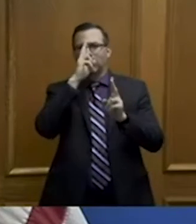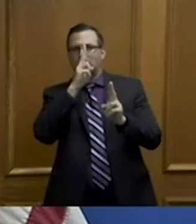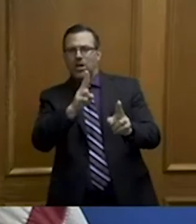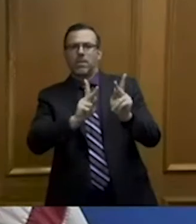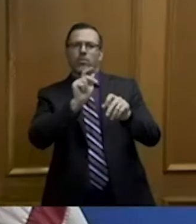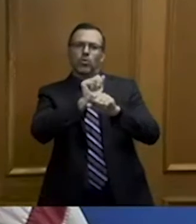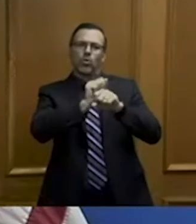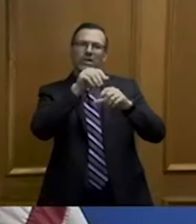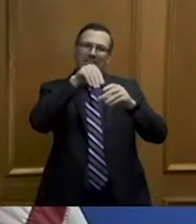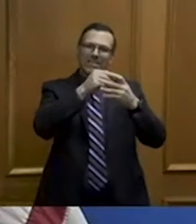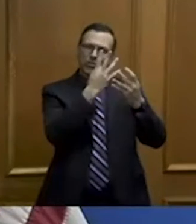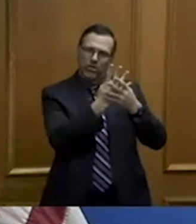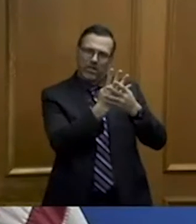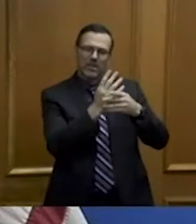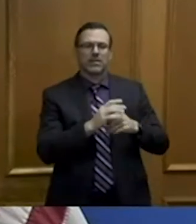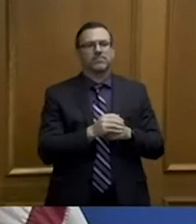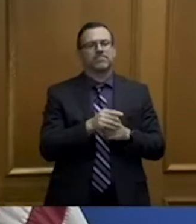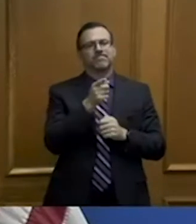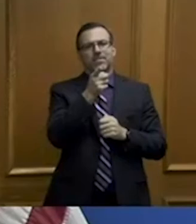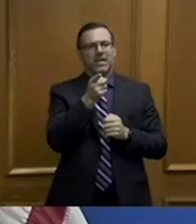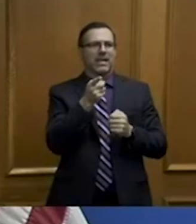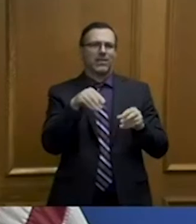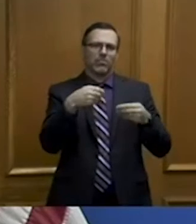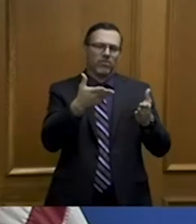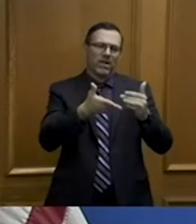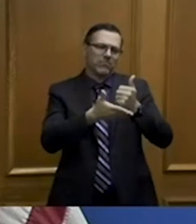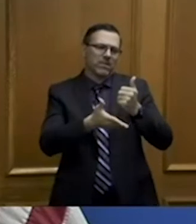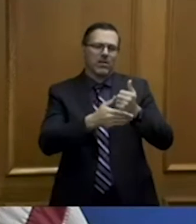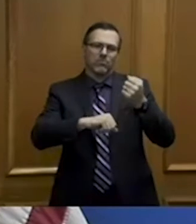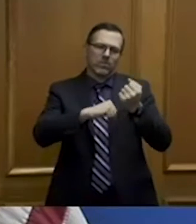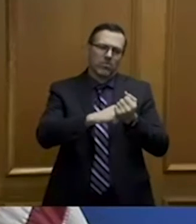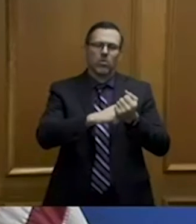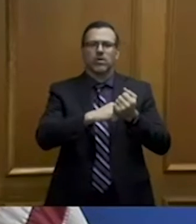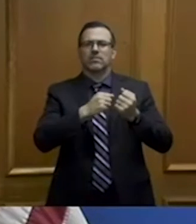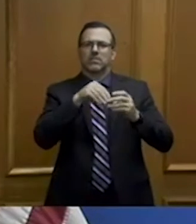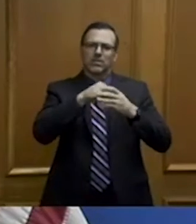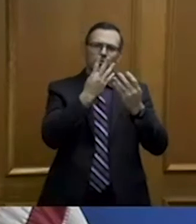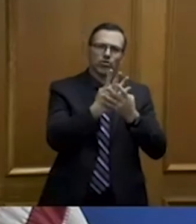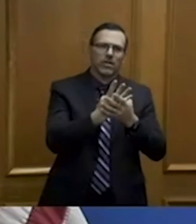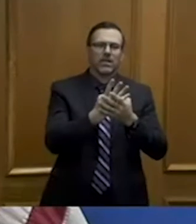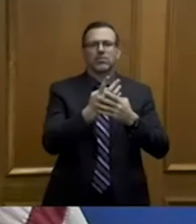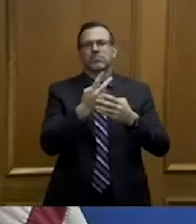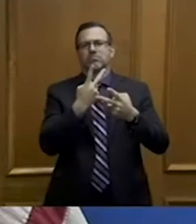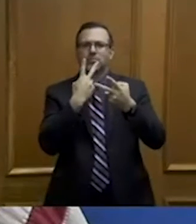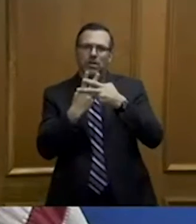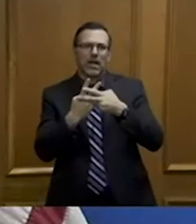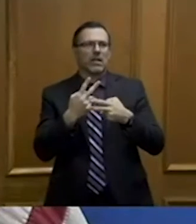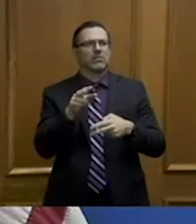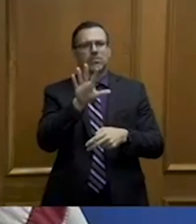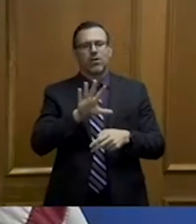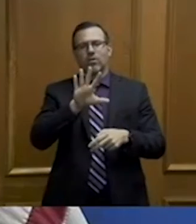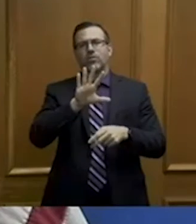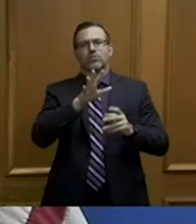professionals who serve daily in our jails and in our prisons and our correctional facilities, particularly through